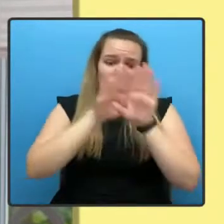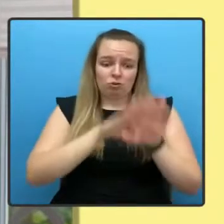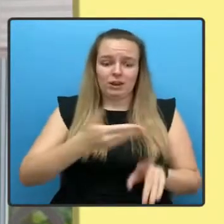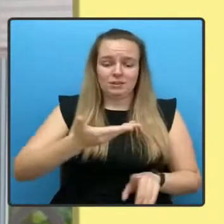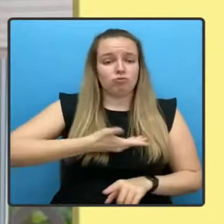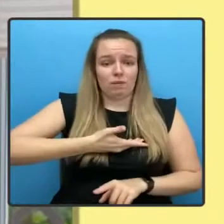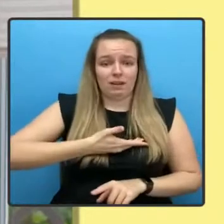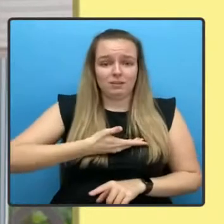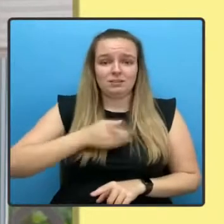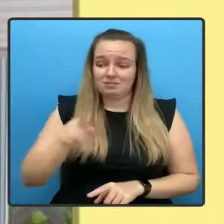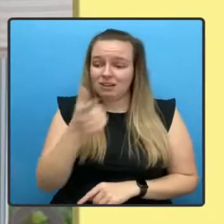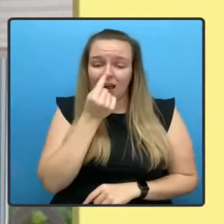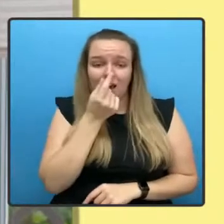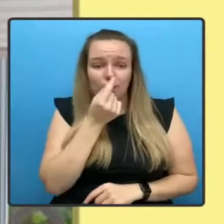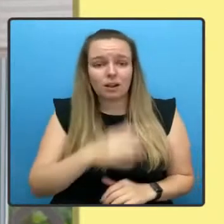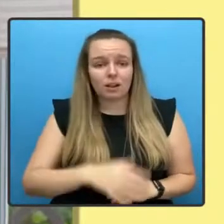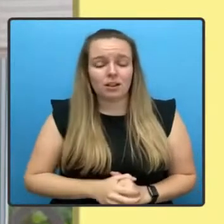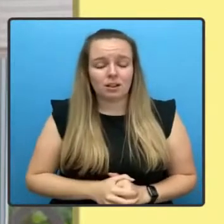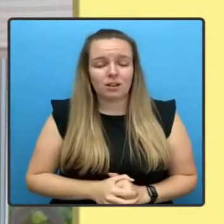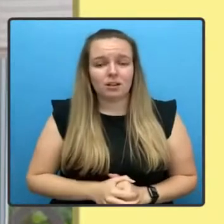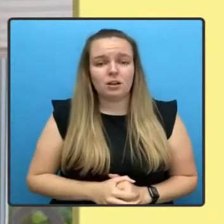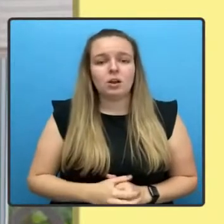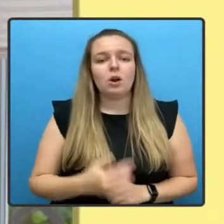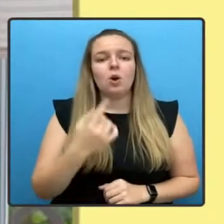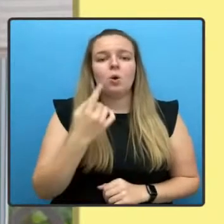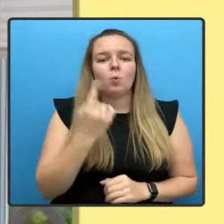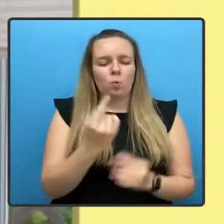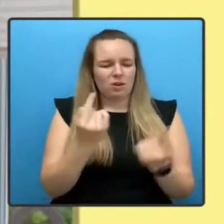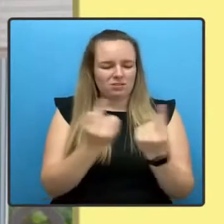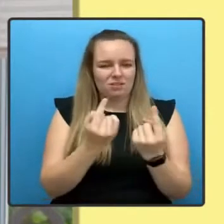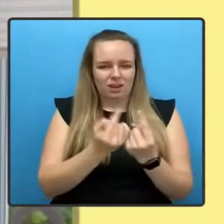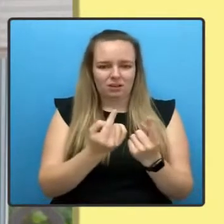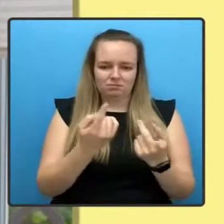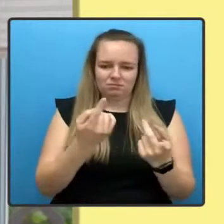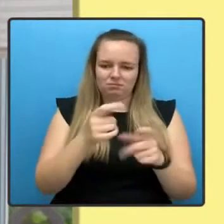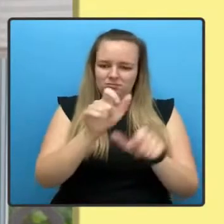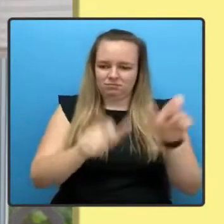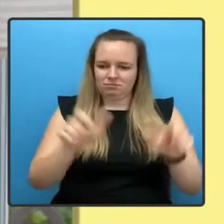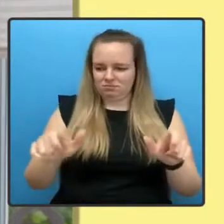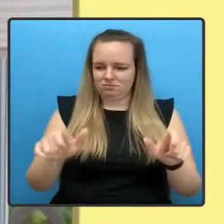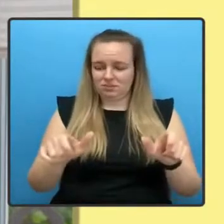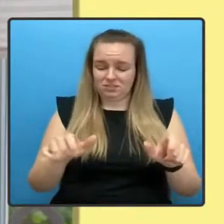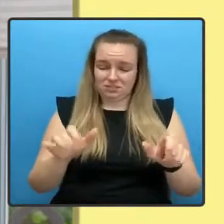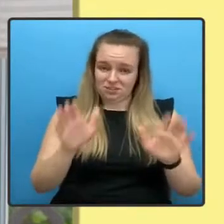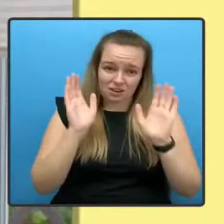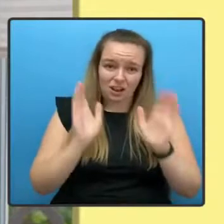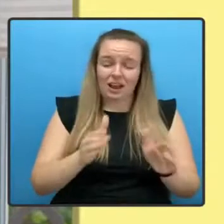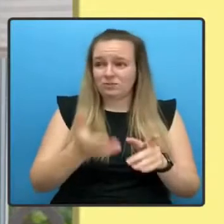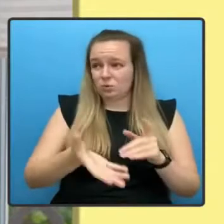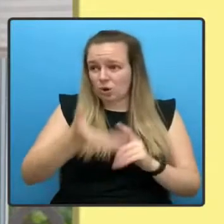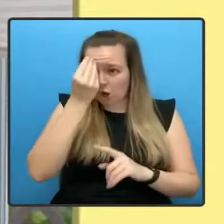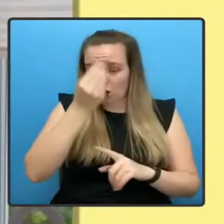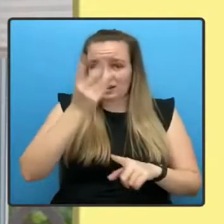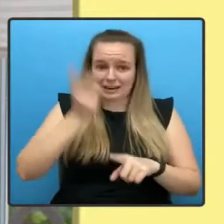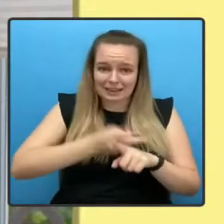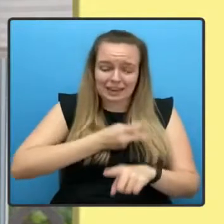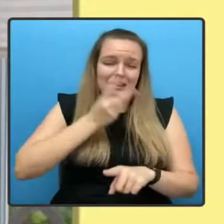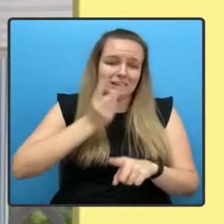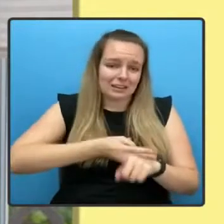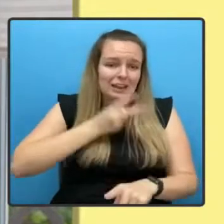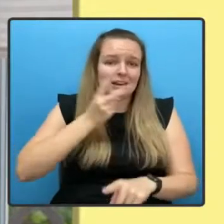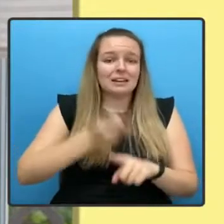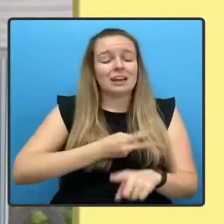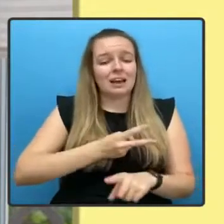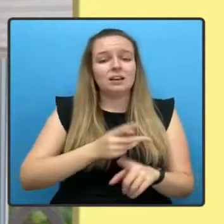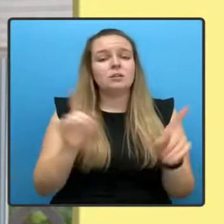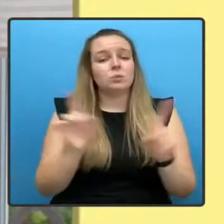You know, one of the lessons that humanity seems destined to have to relearn time and again is that the